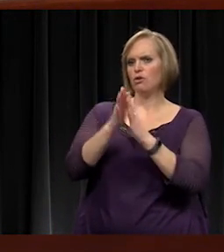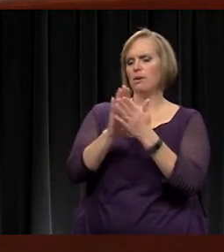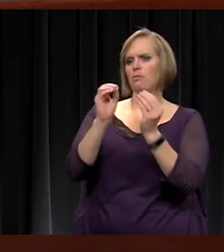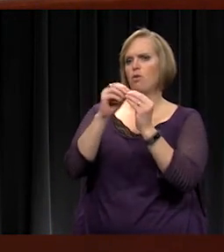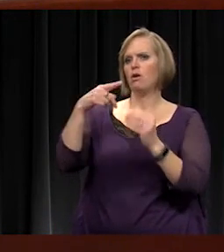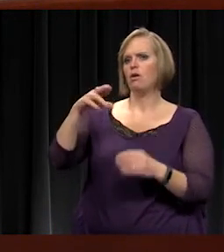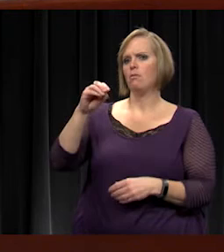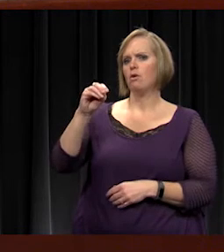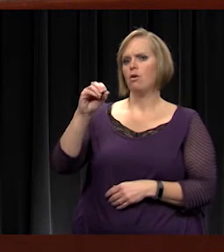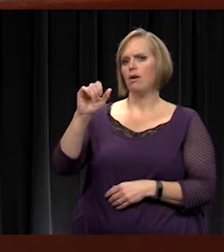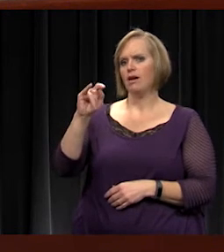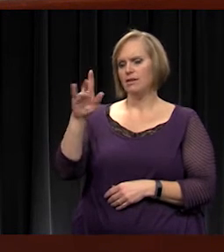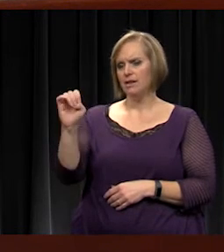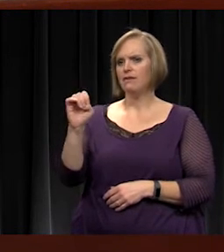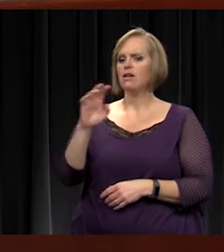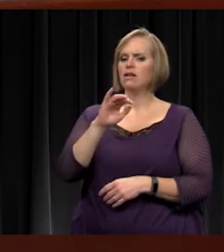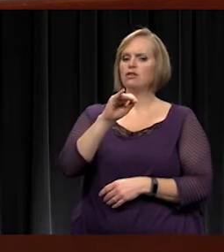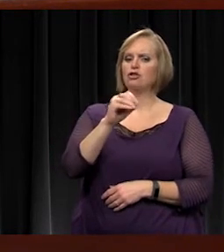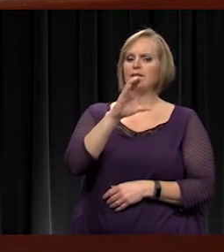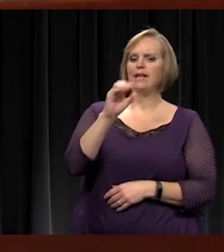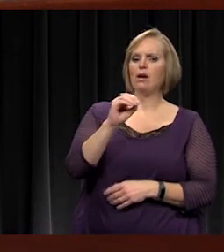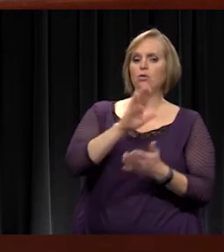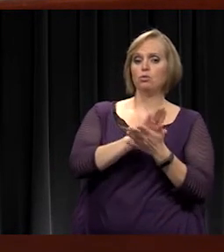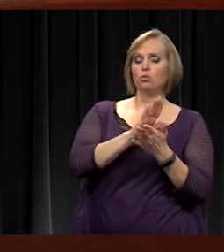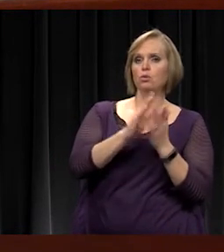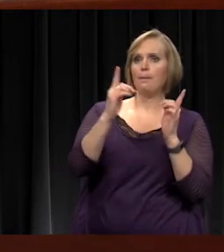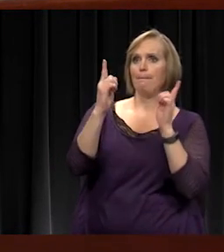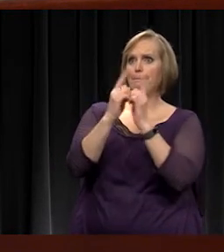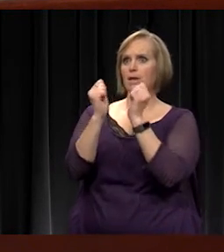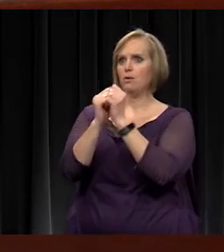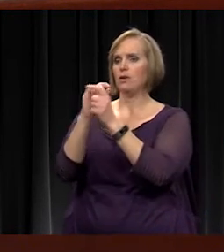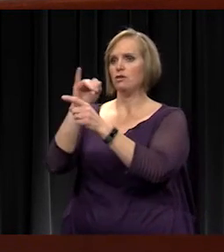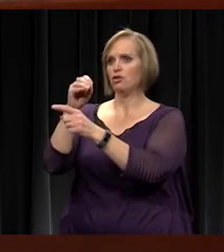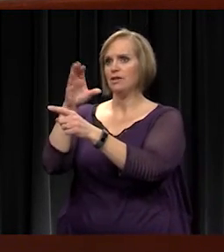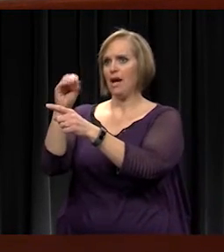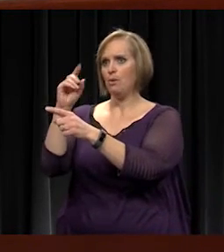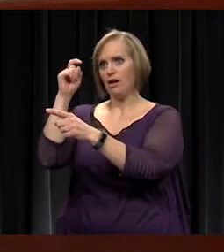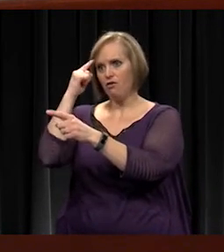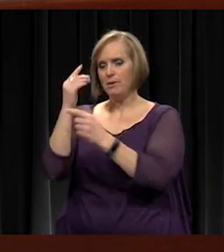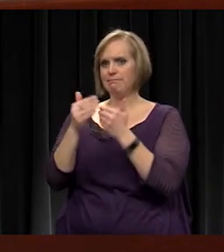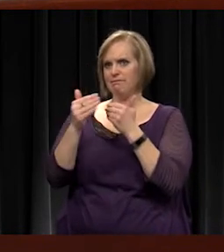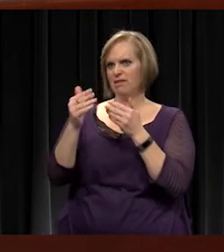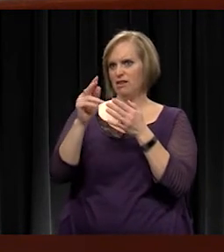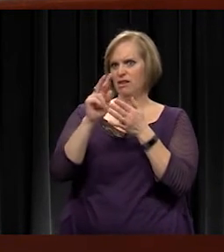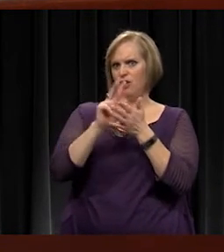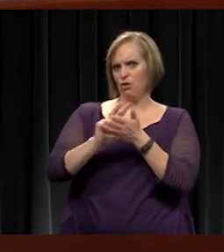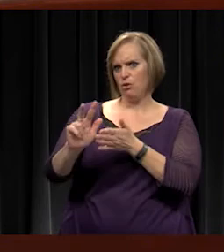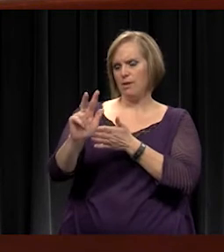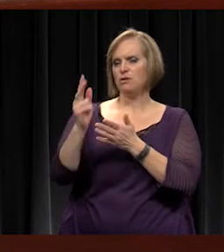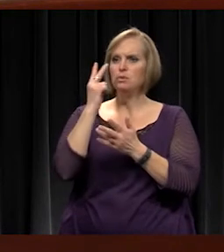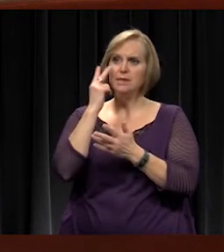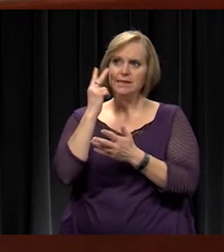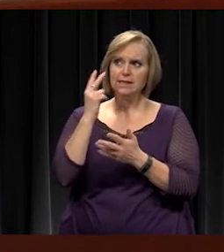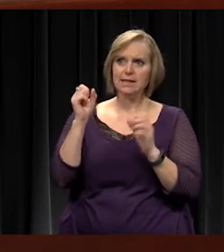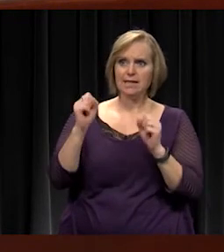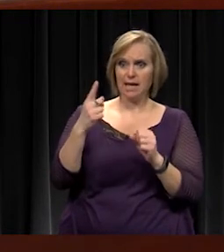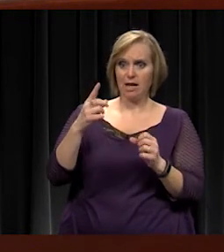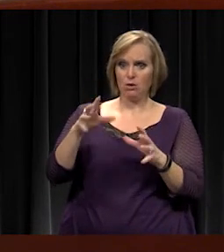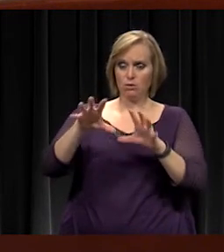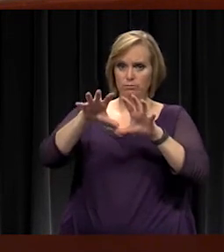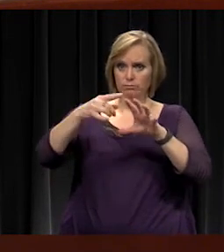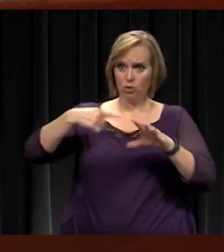are meeting with Johnson County government in the next three weeks to see if there might be something that we could do cooperatively.